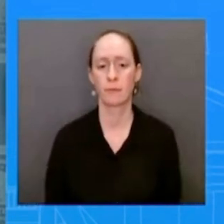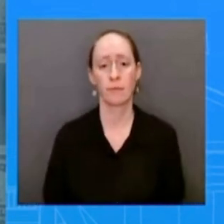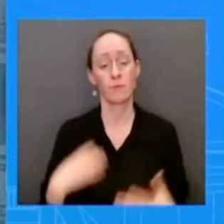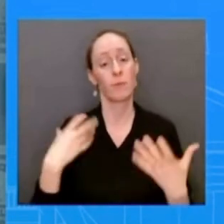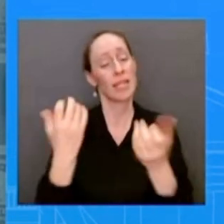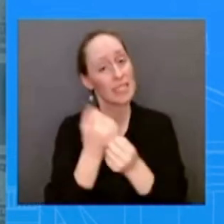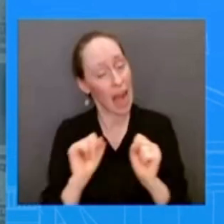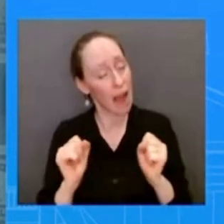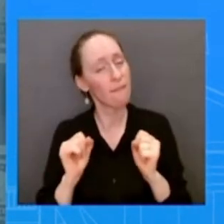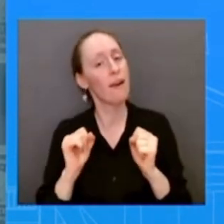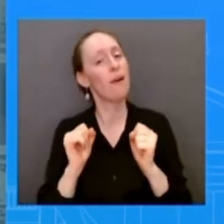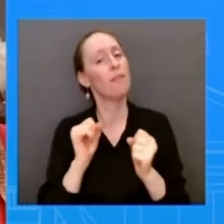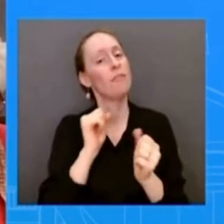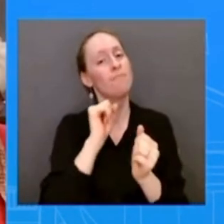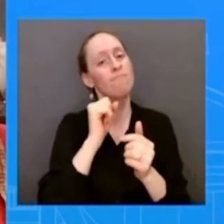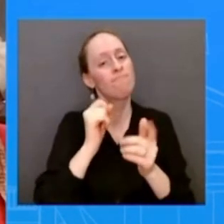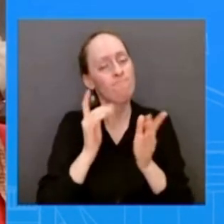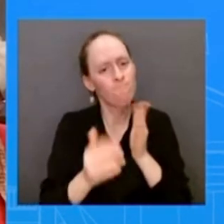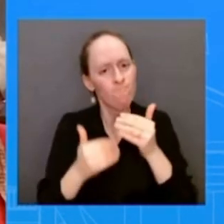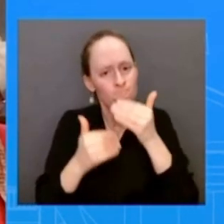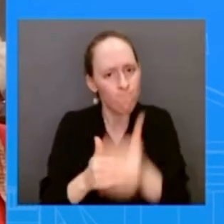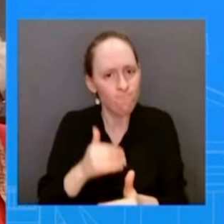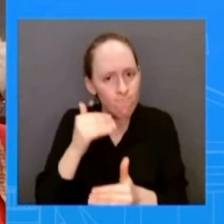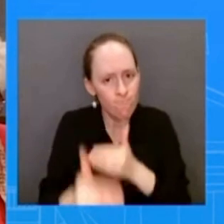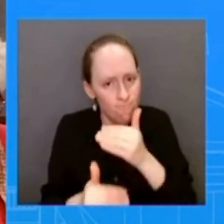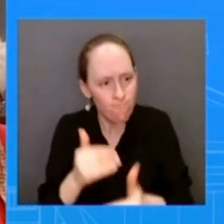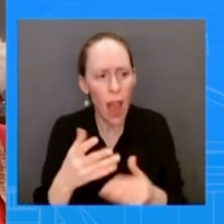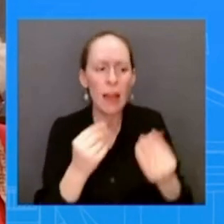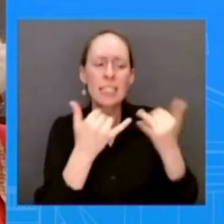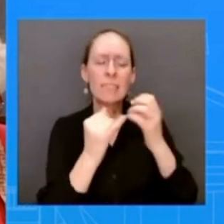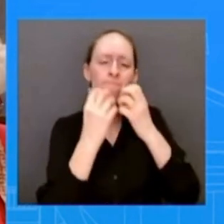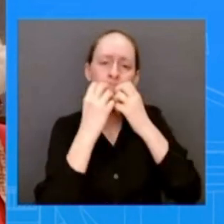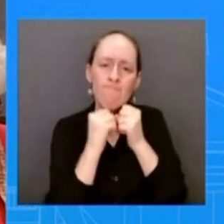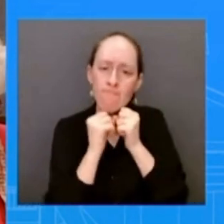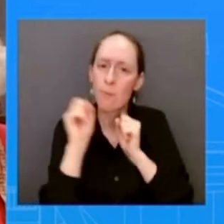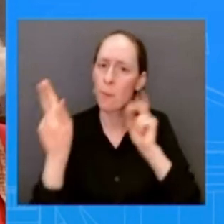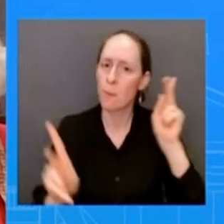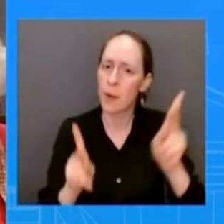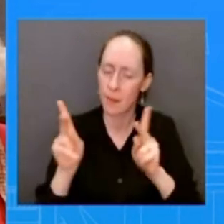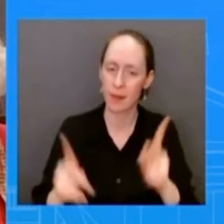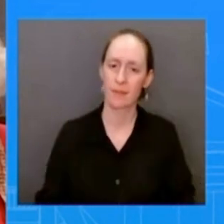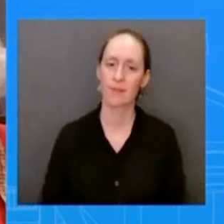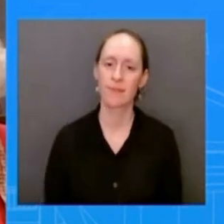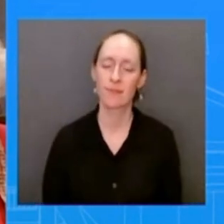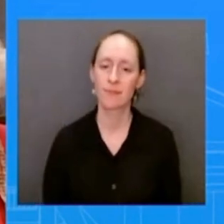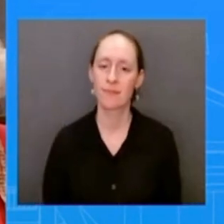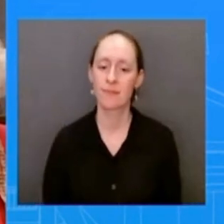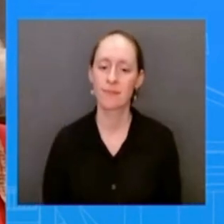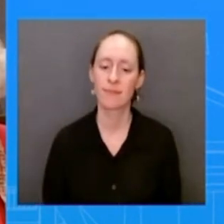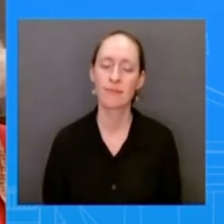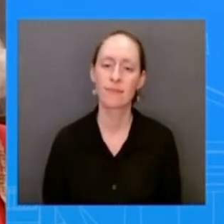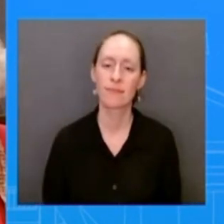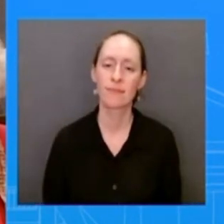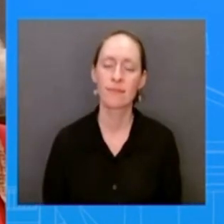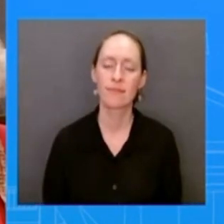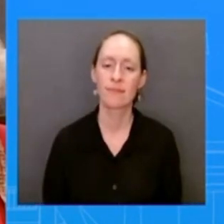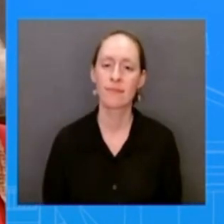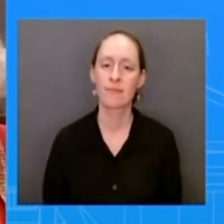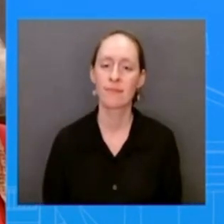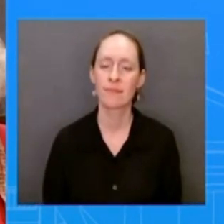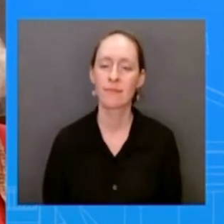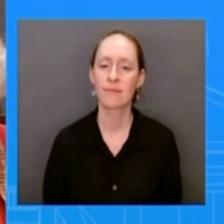you're going to see from this president on foreign policy uh comments from chinese officials over the course of the last 48 hours